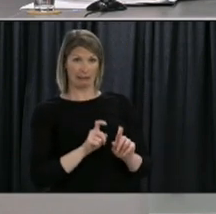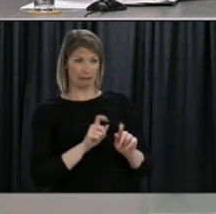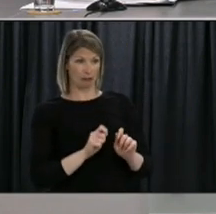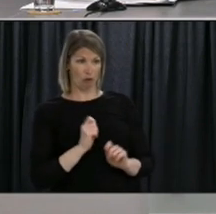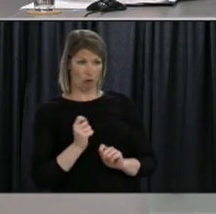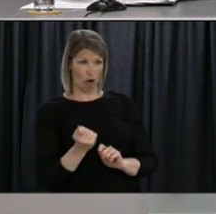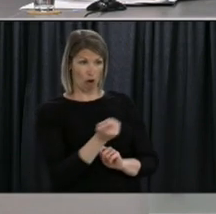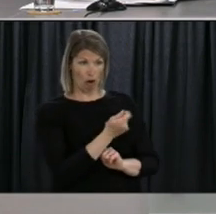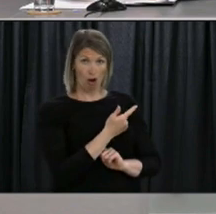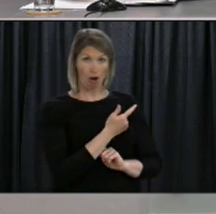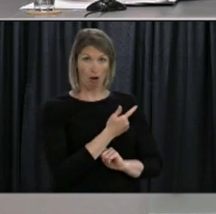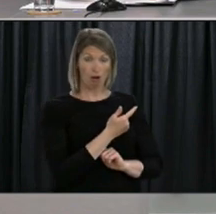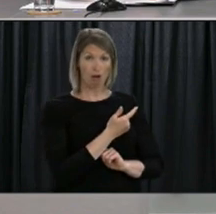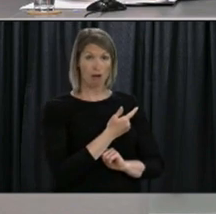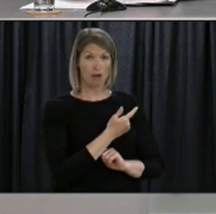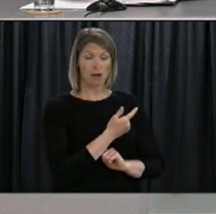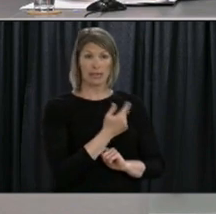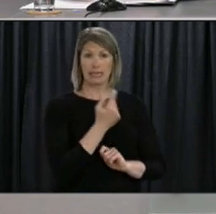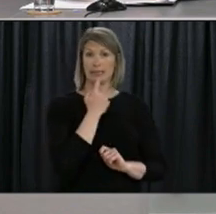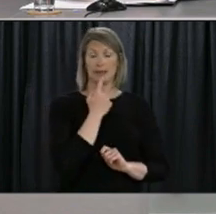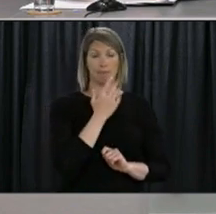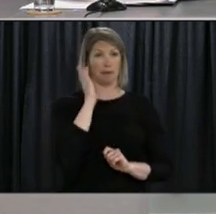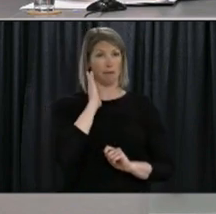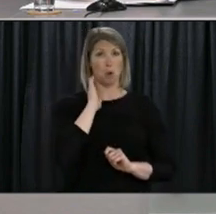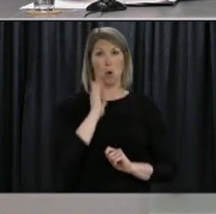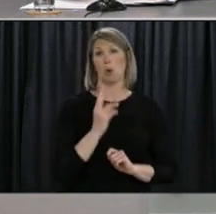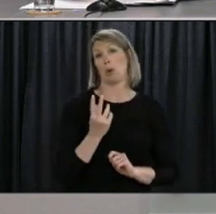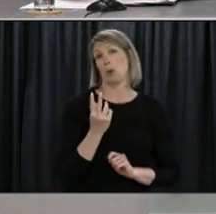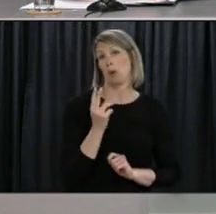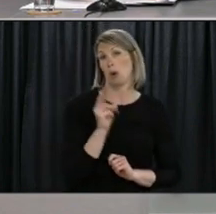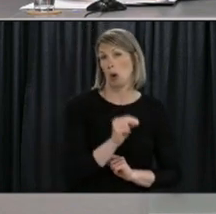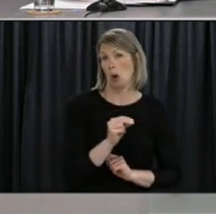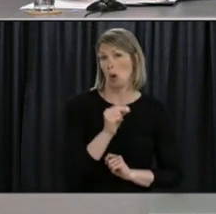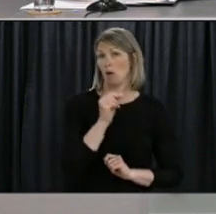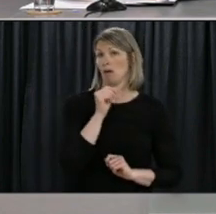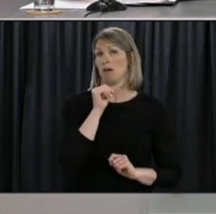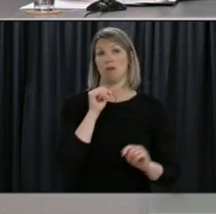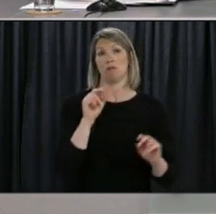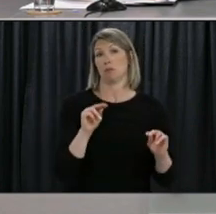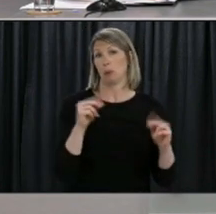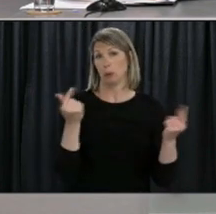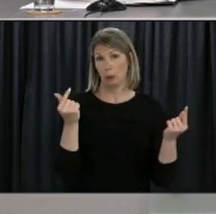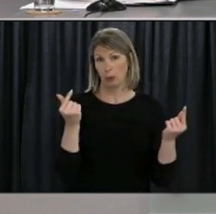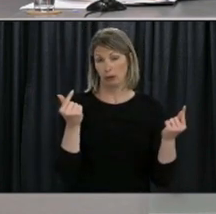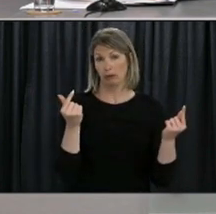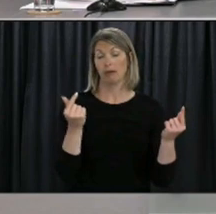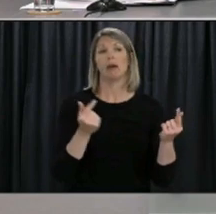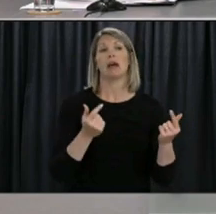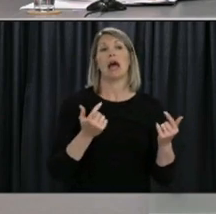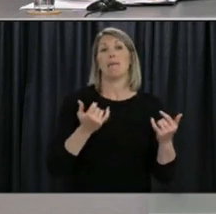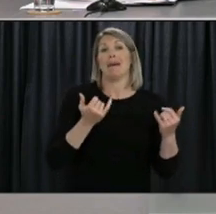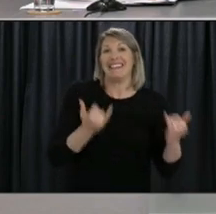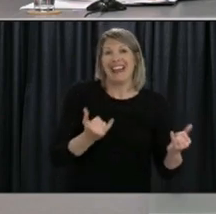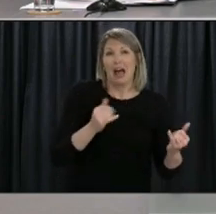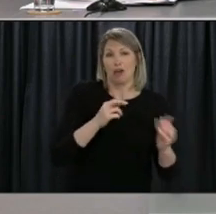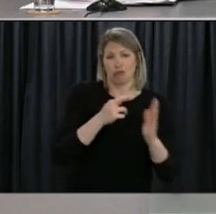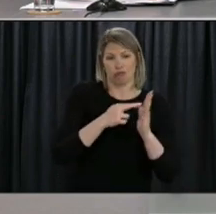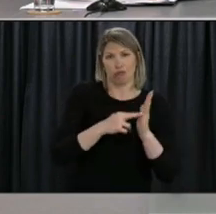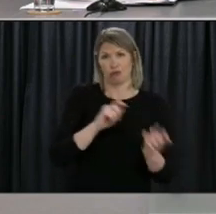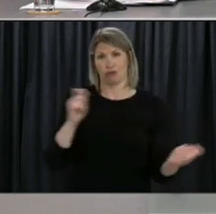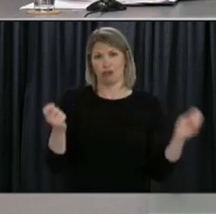would prove ineffective so why is testing everyone entering a hospital considered an effective tool?